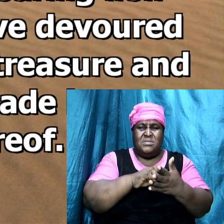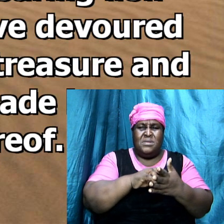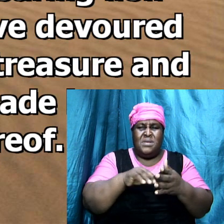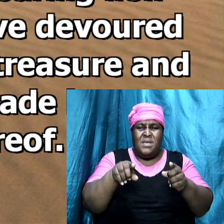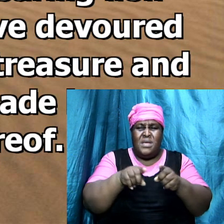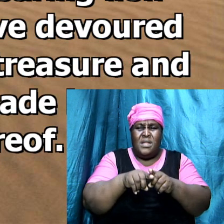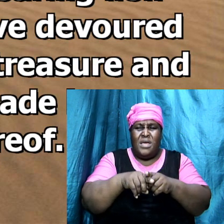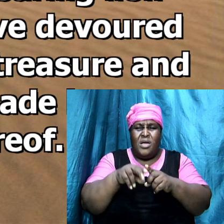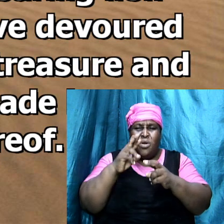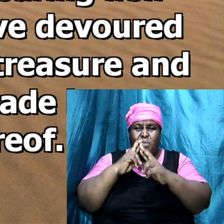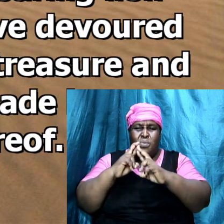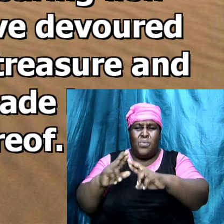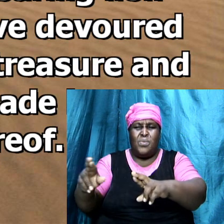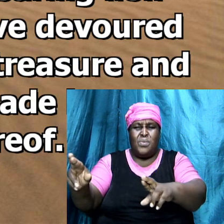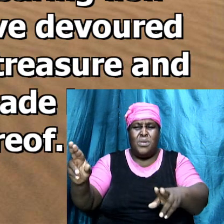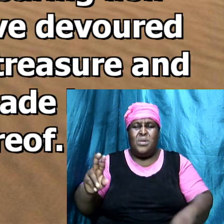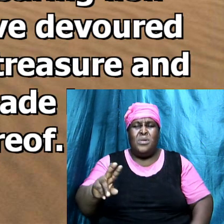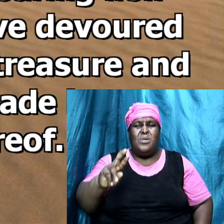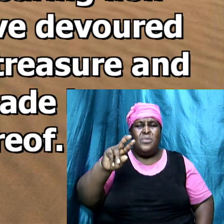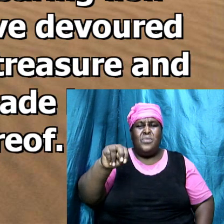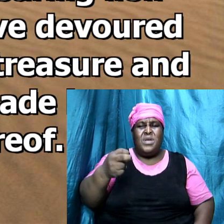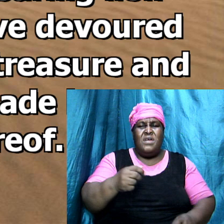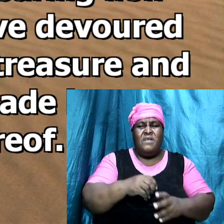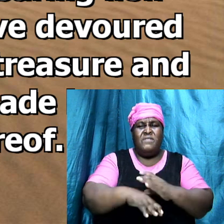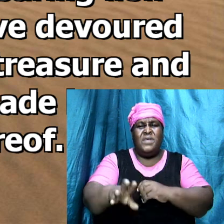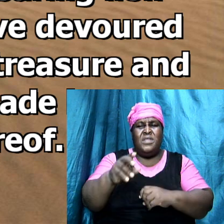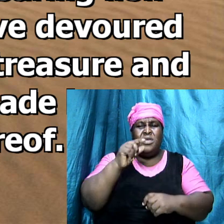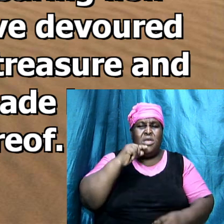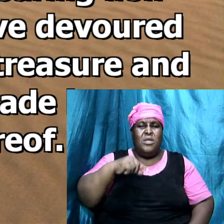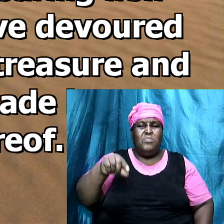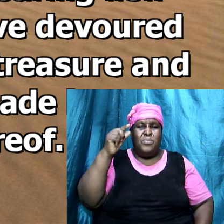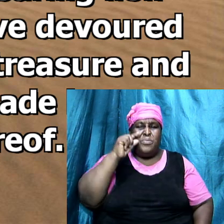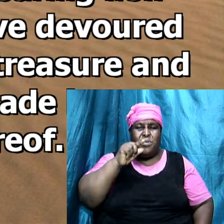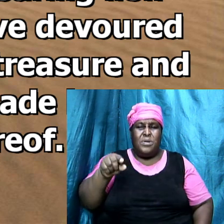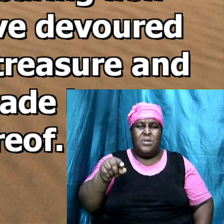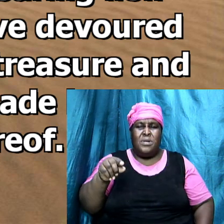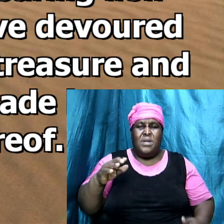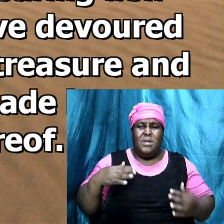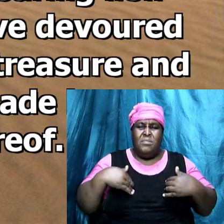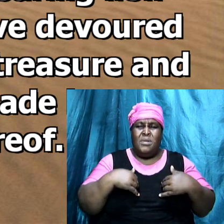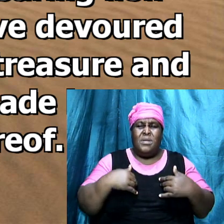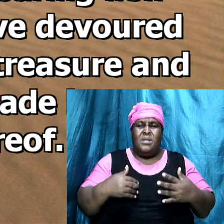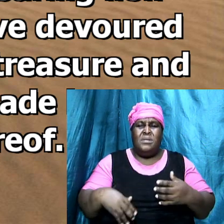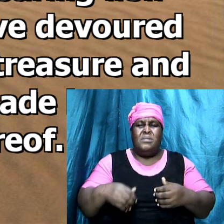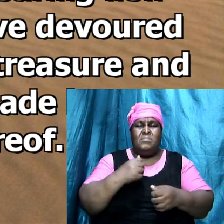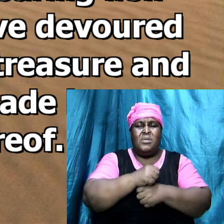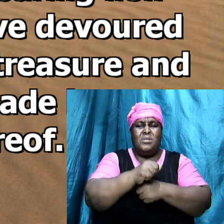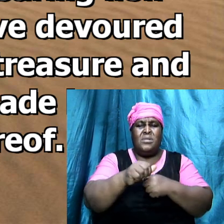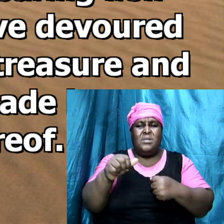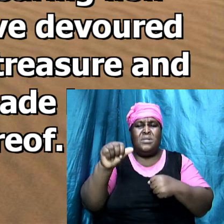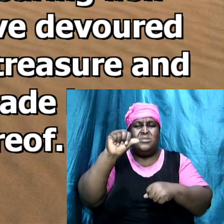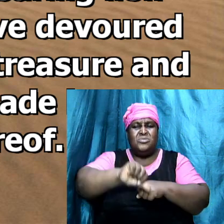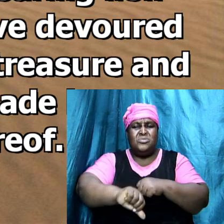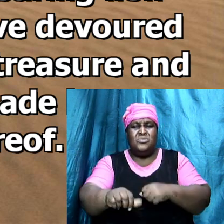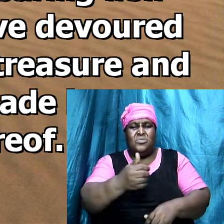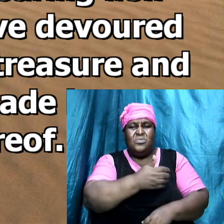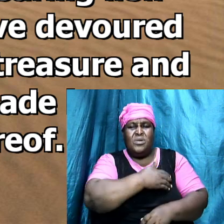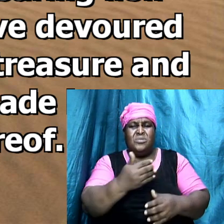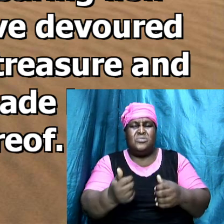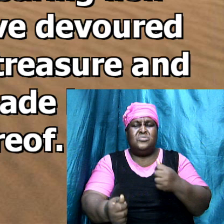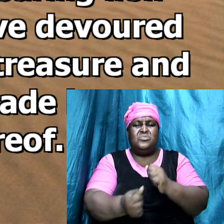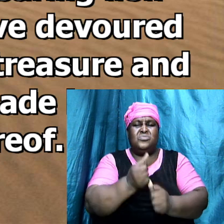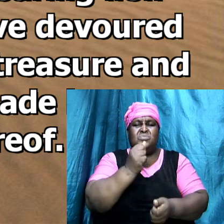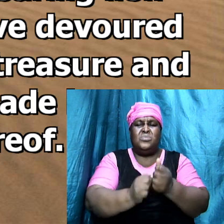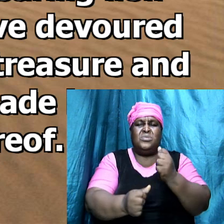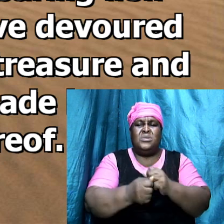a roaring lion ravening the prey they have devoured souls they have taken